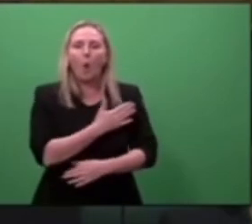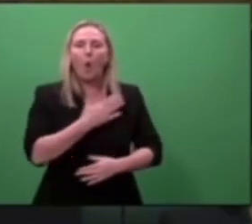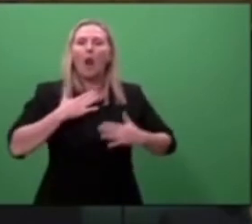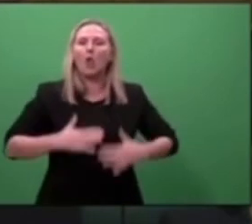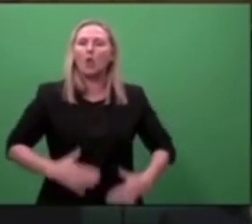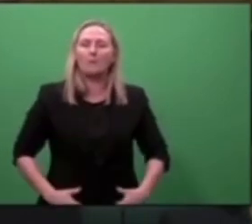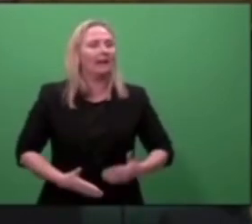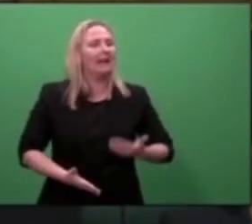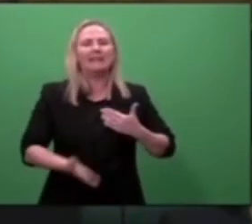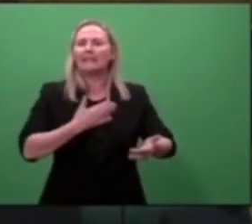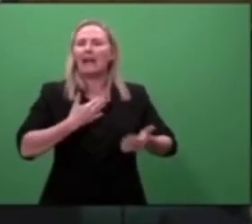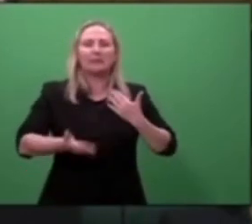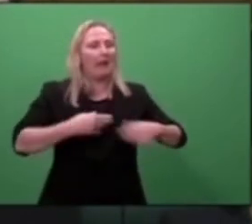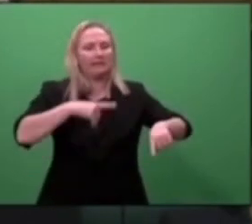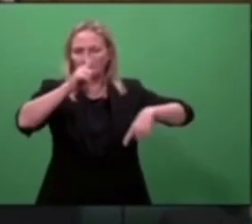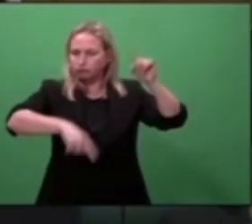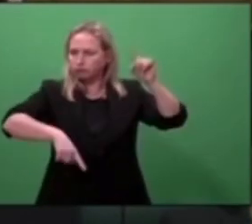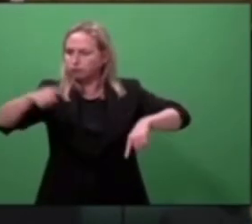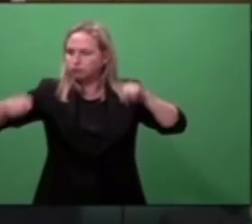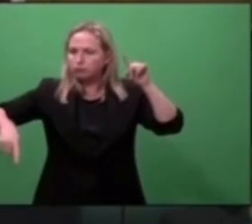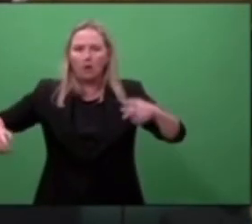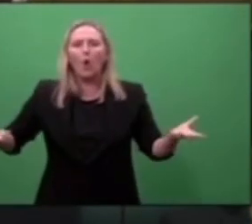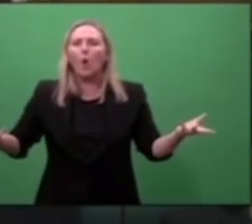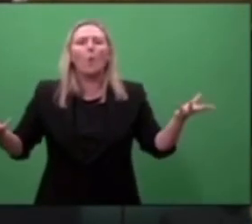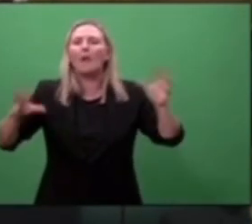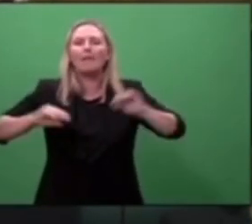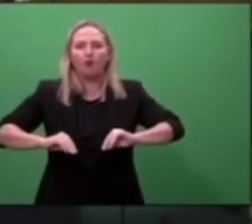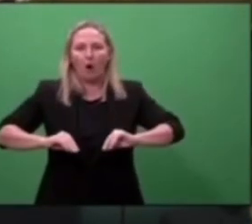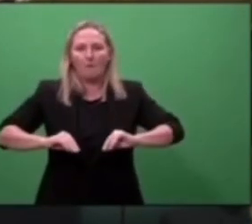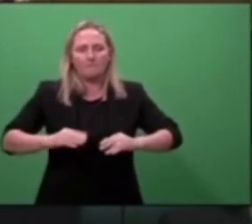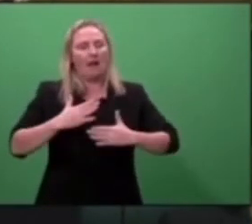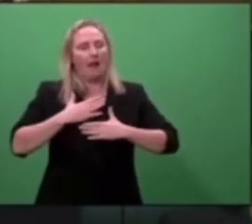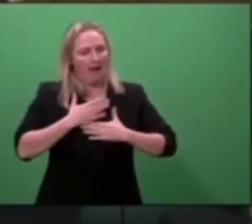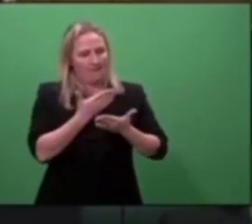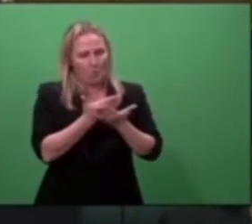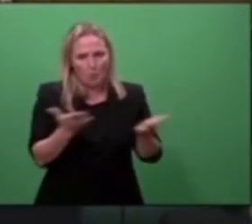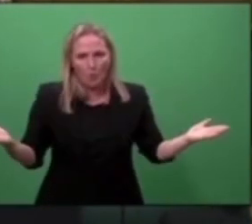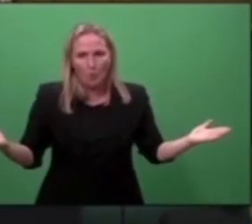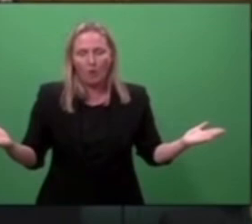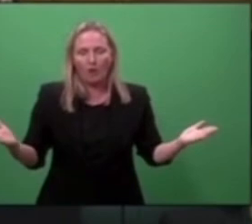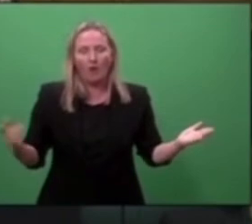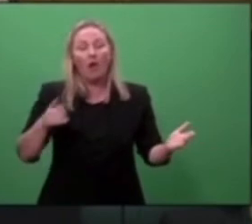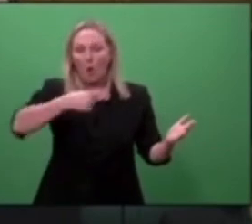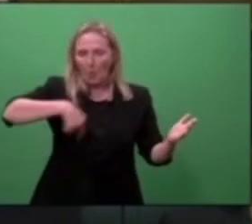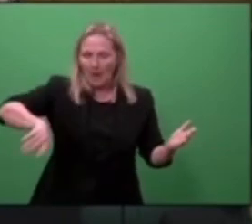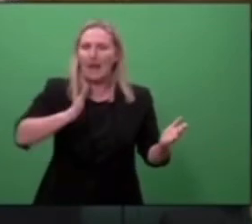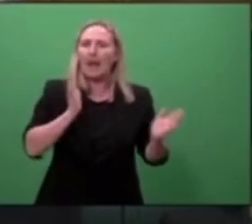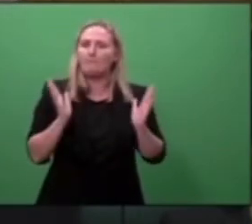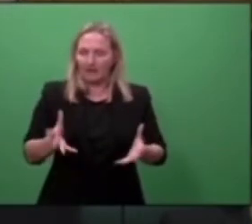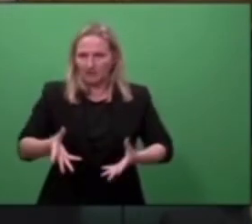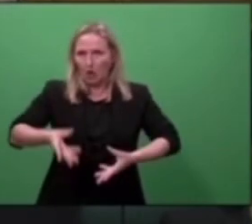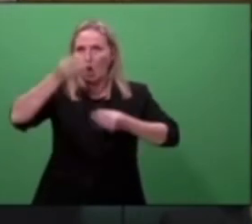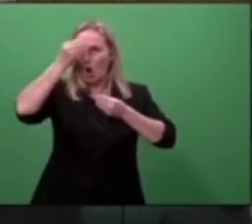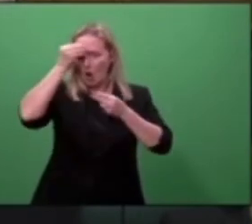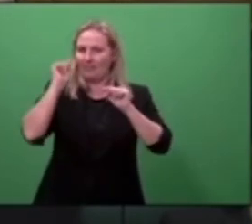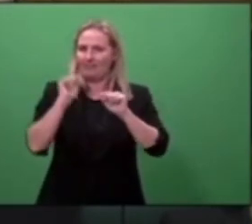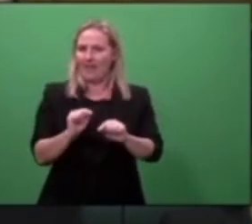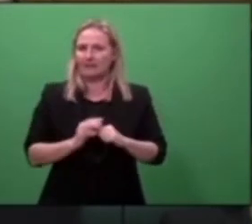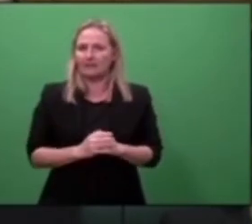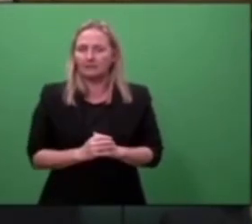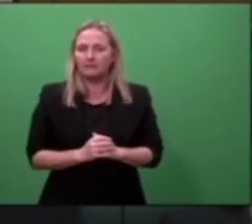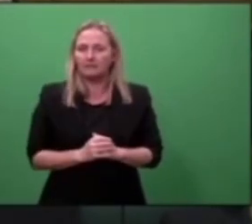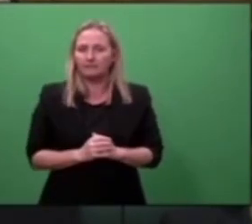or creed from whence they come. That is the lesson we should take and should recommit ourselves as we work through the